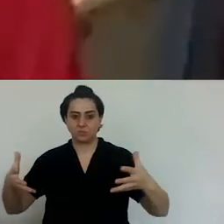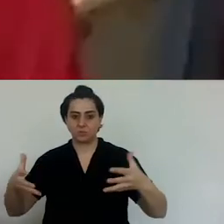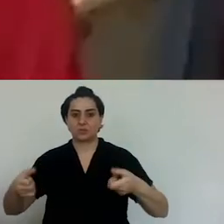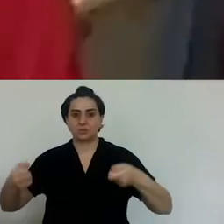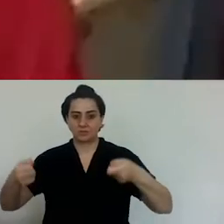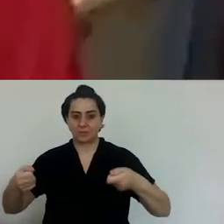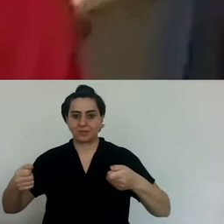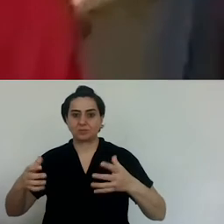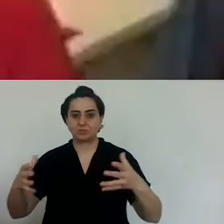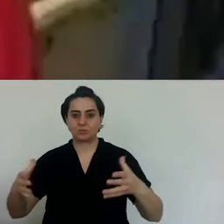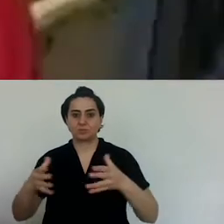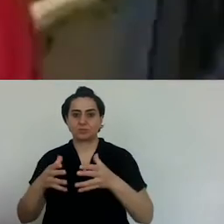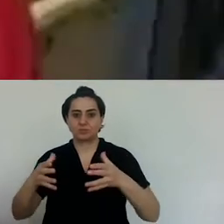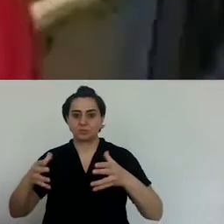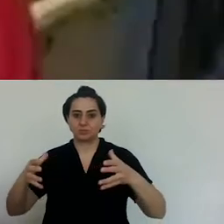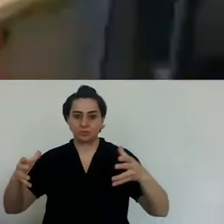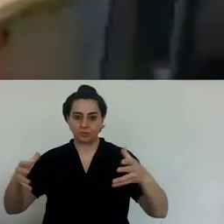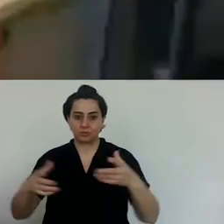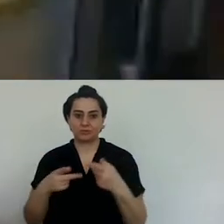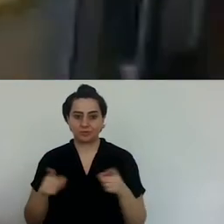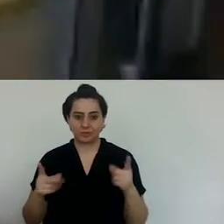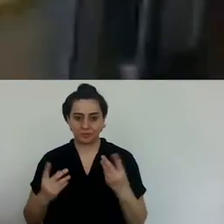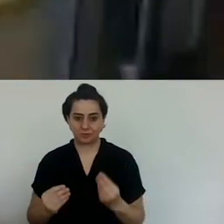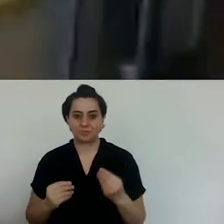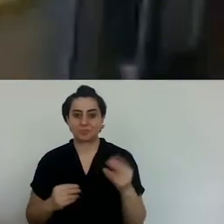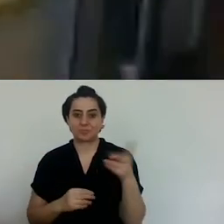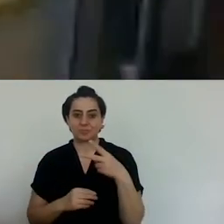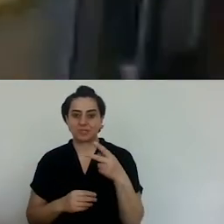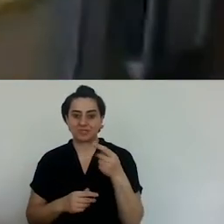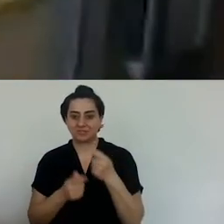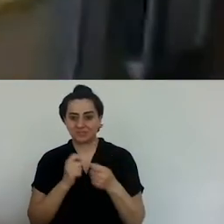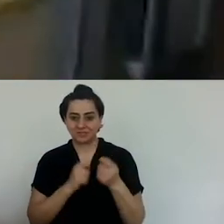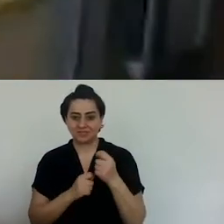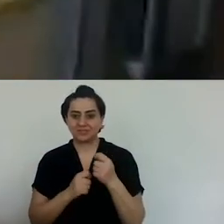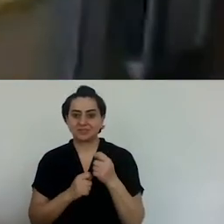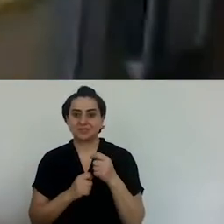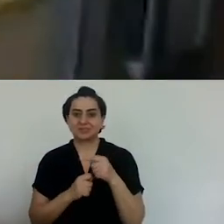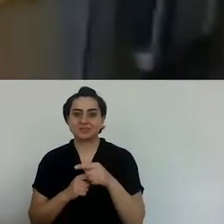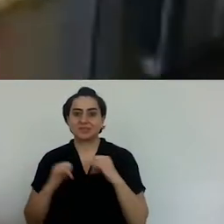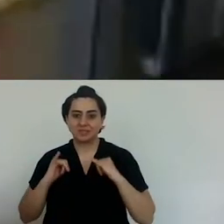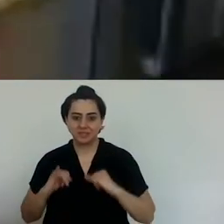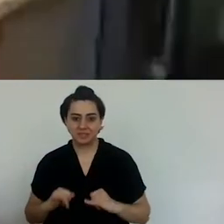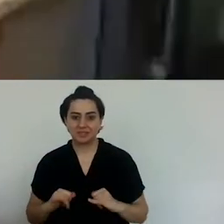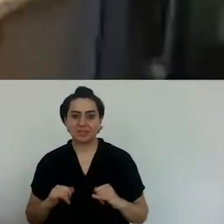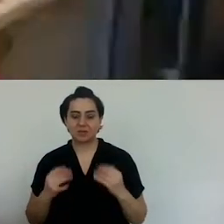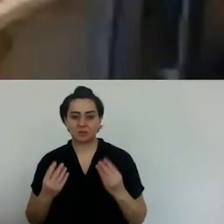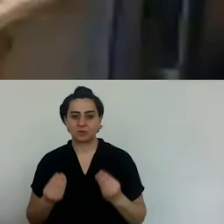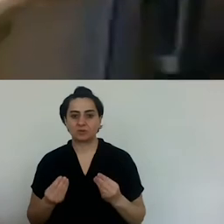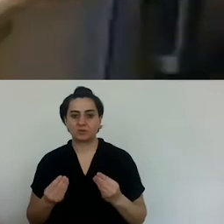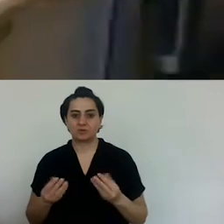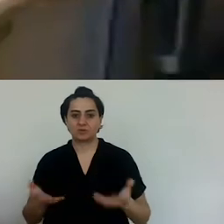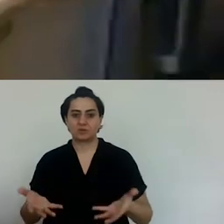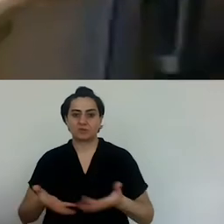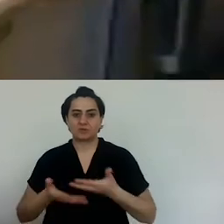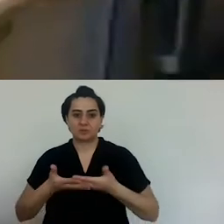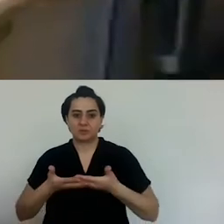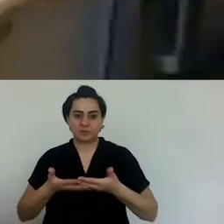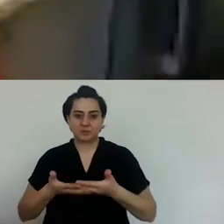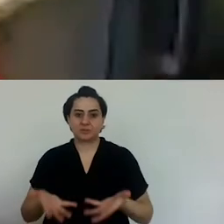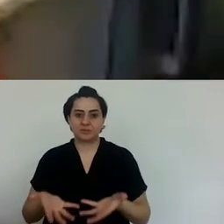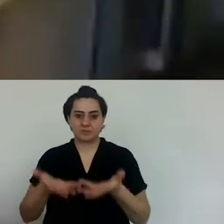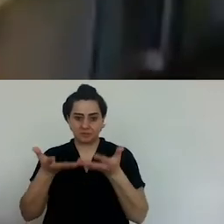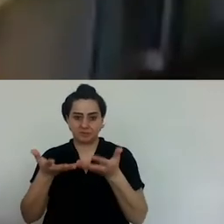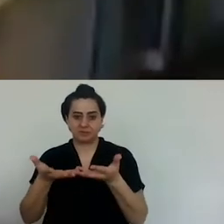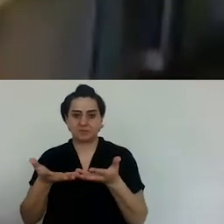Made of reed or any other plant. It had many sizes. Fishermen